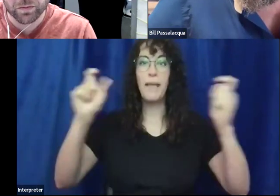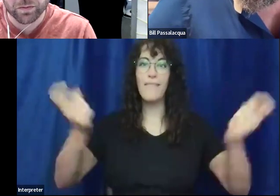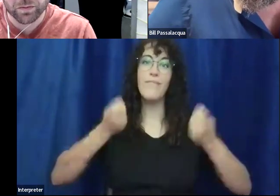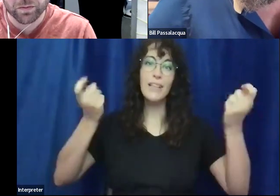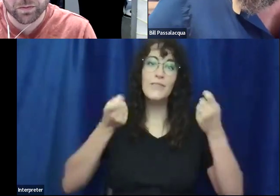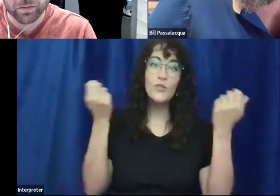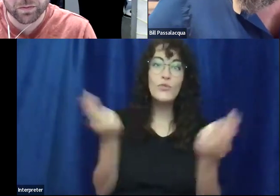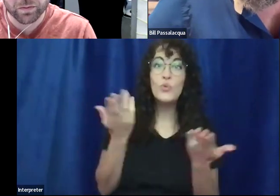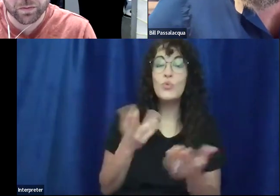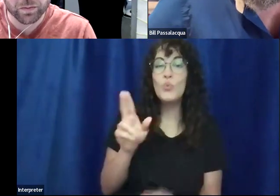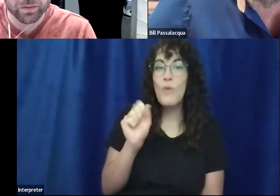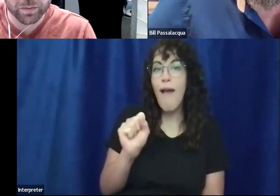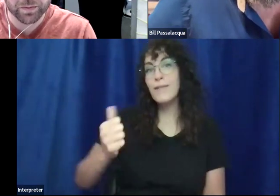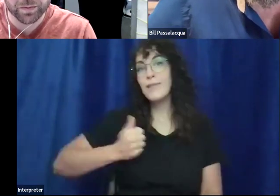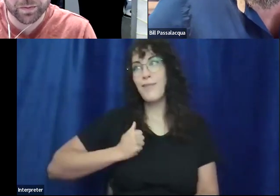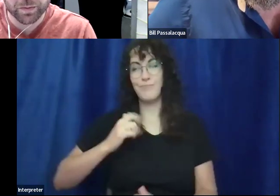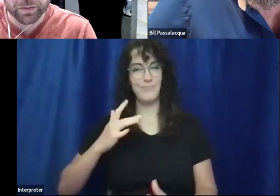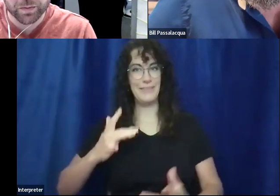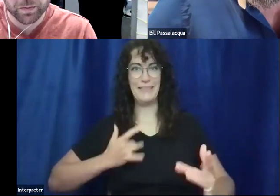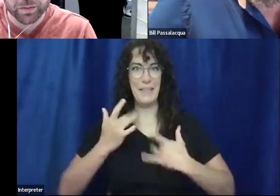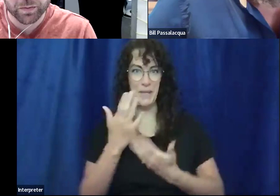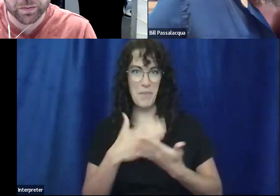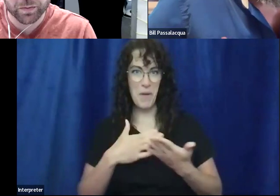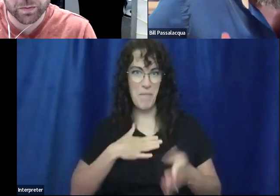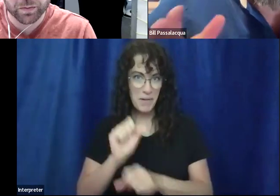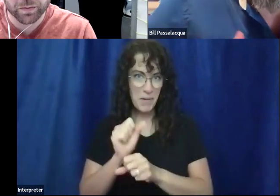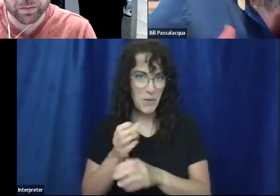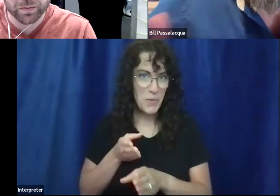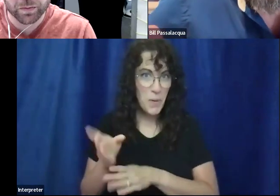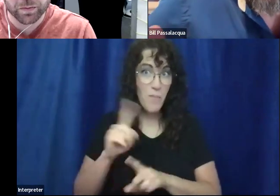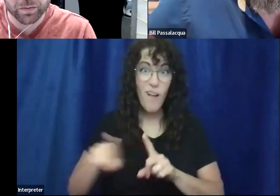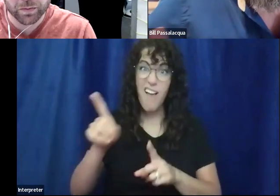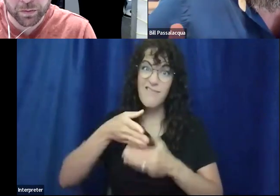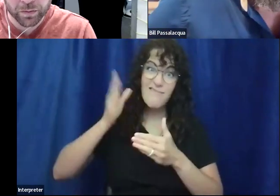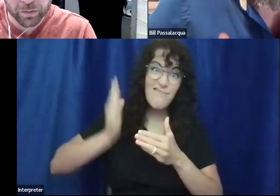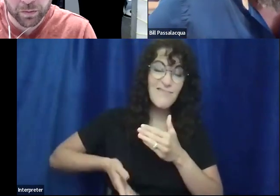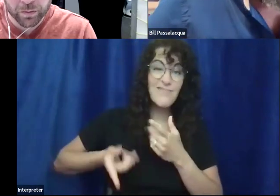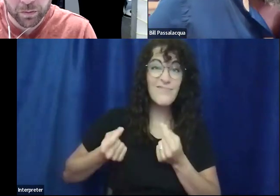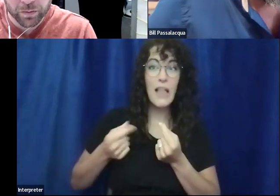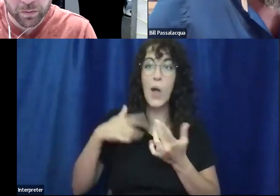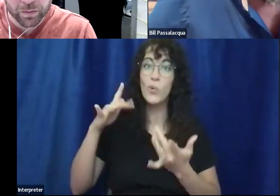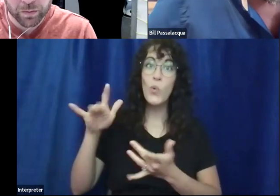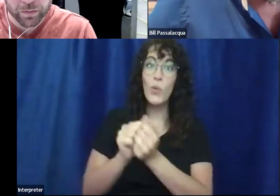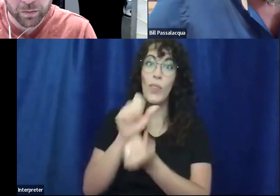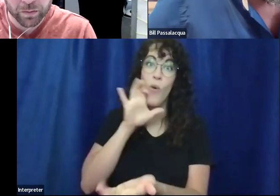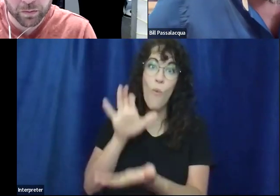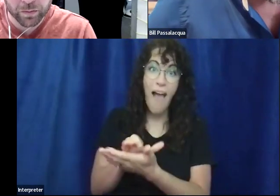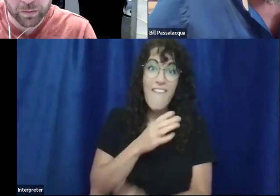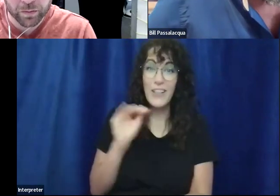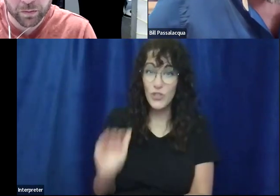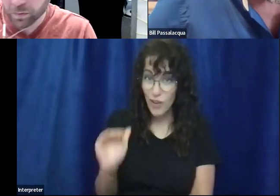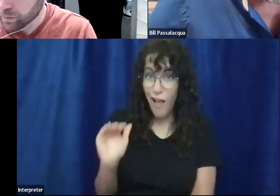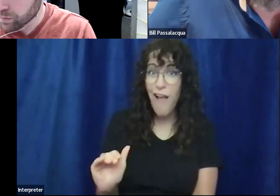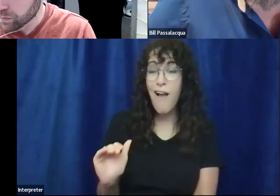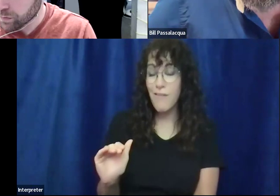And that was really thrilling part of my career. But it all sort of came to an end my I was touring with my wife and child and